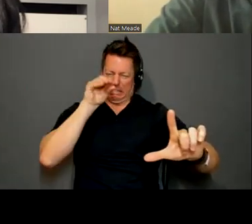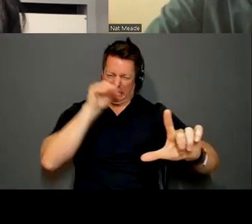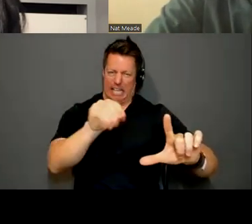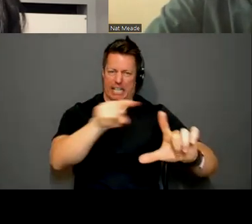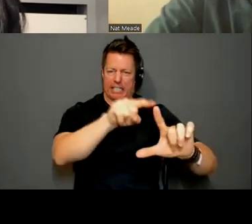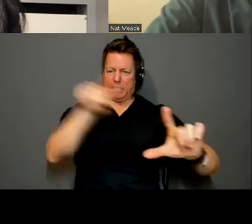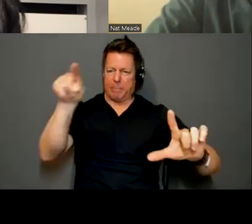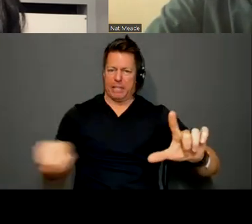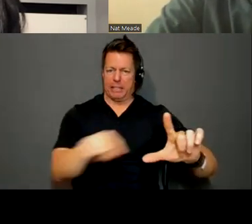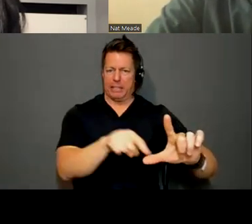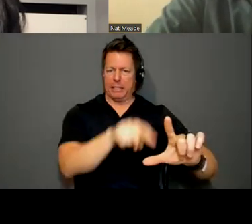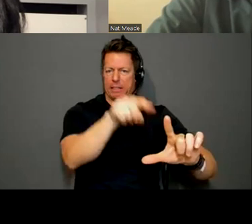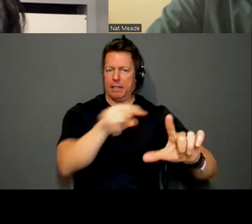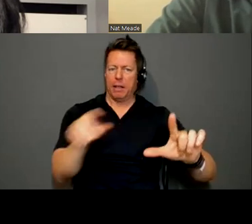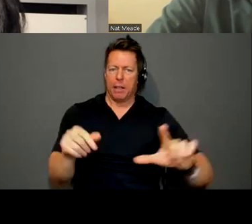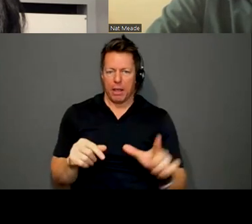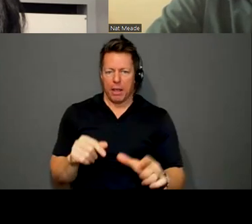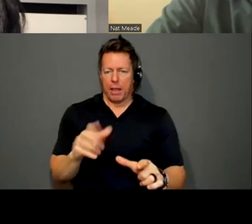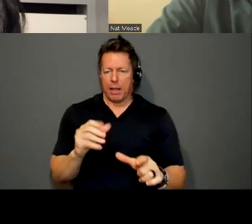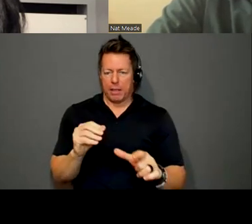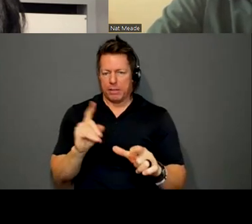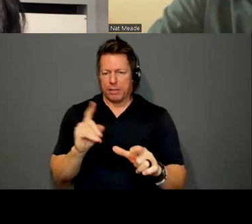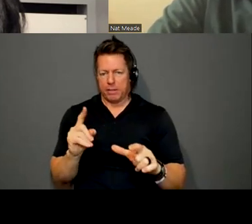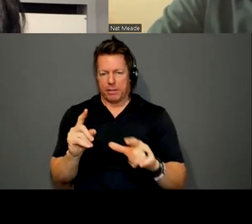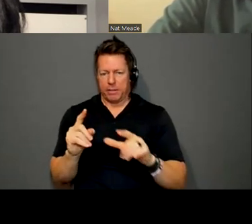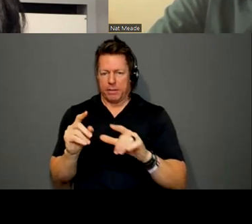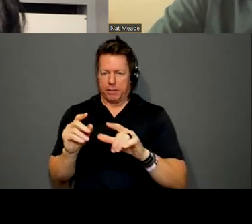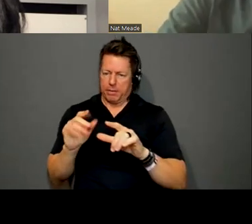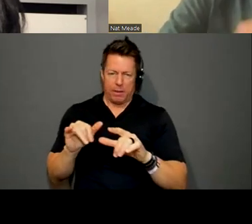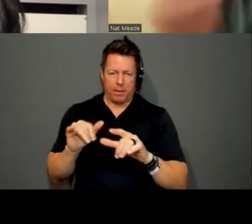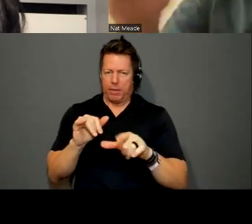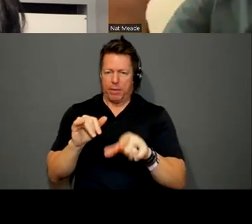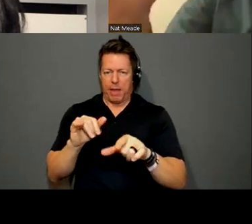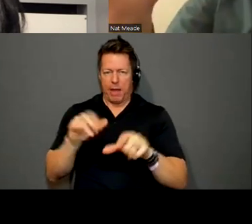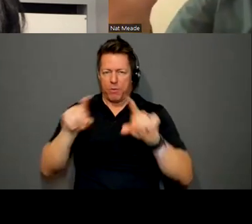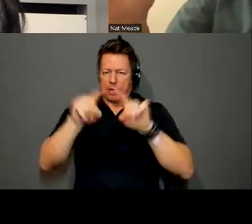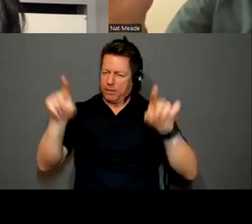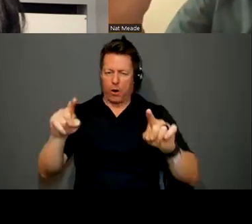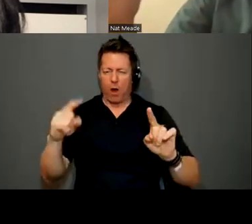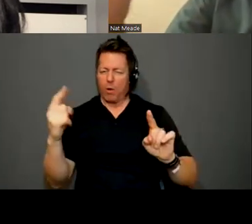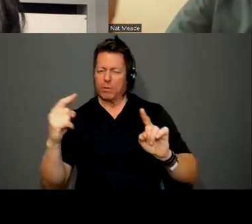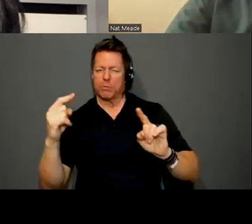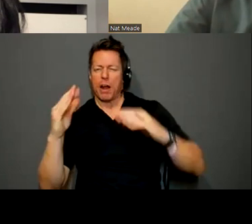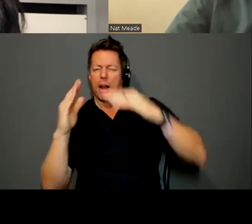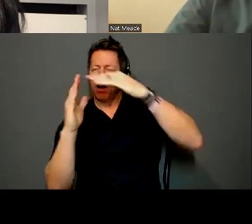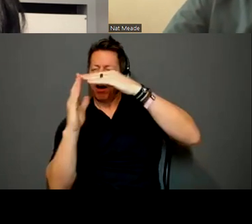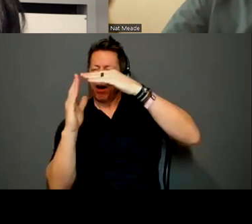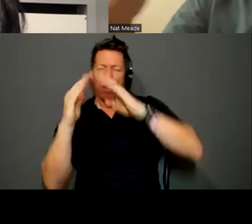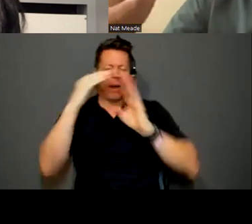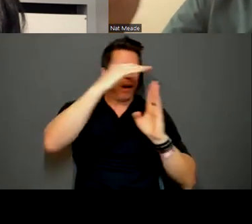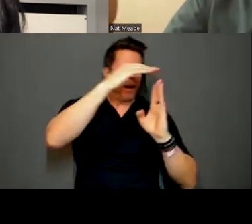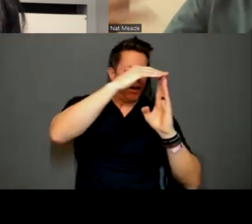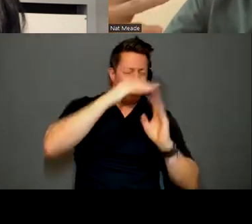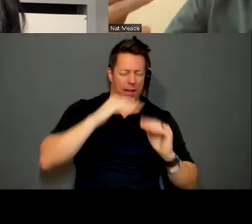it's kind of like, it's, it's like imposing onto the figures, that rectangle, they're always like right up above the edge and it always feels like it's